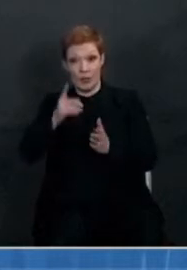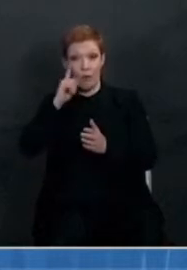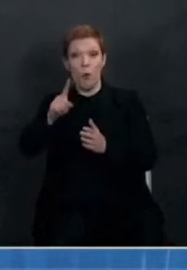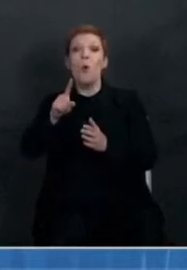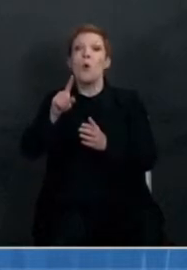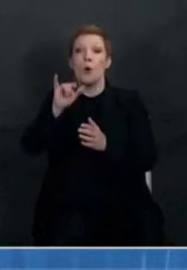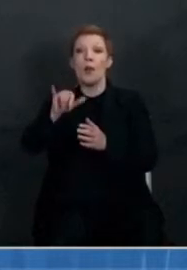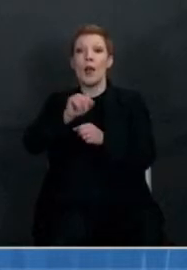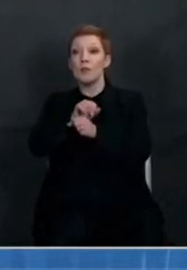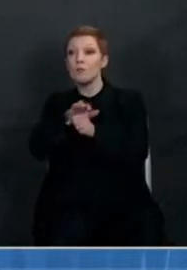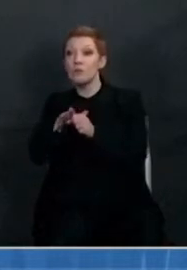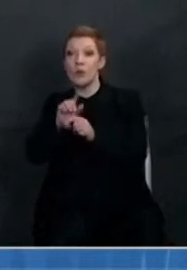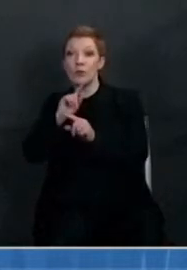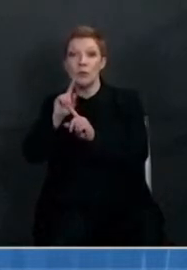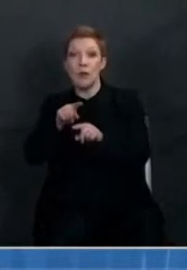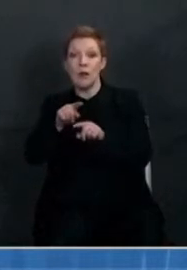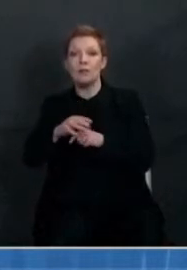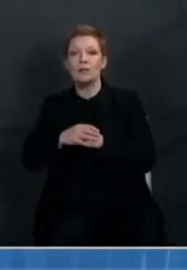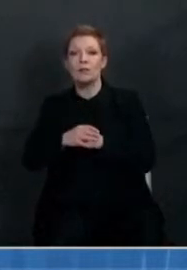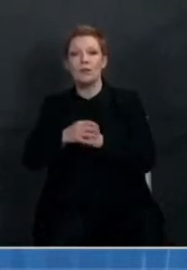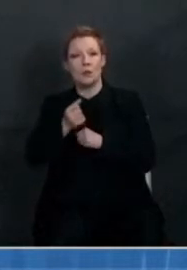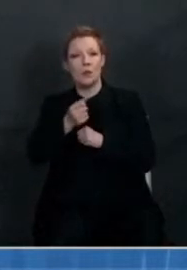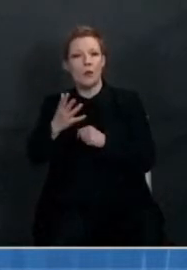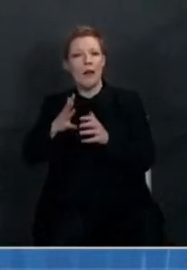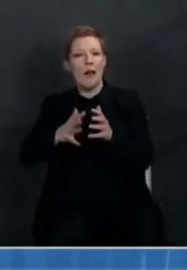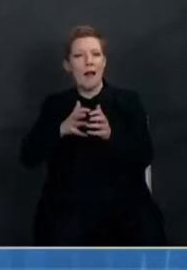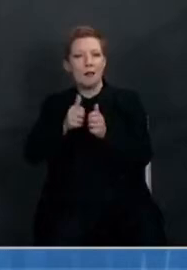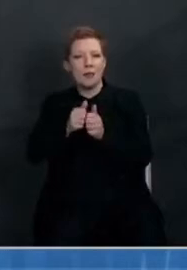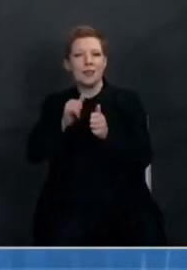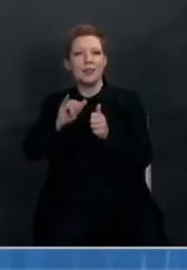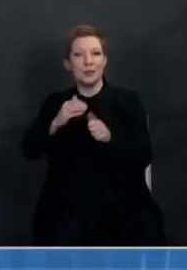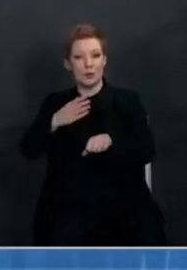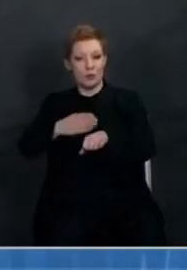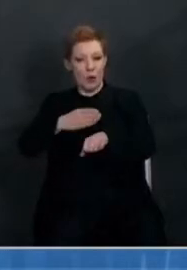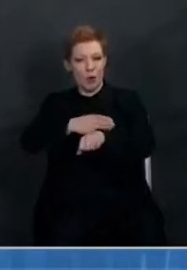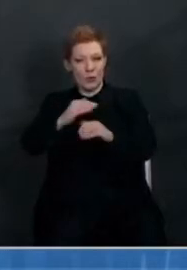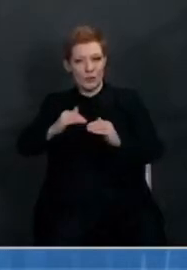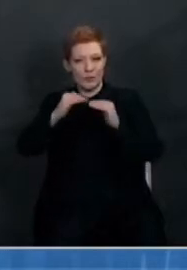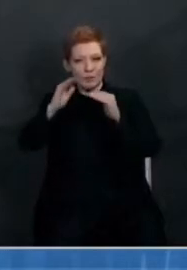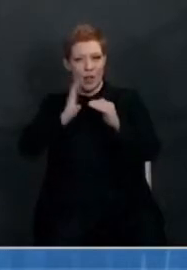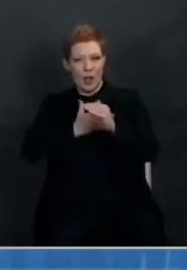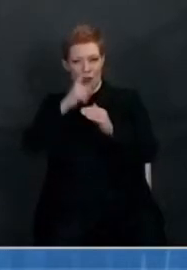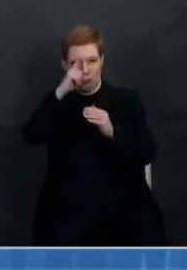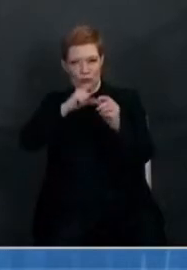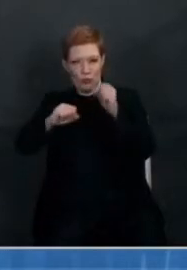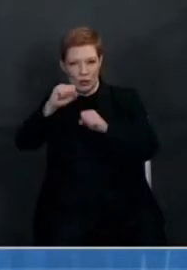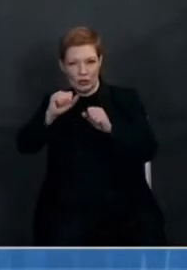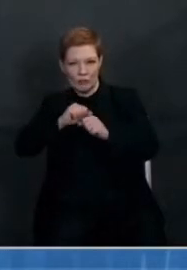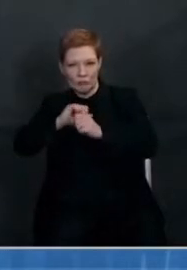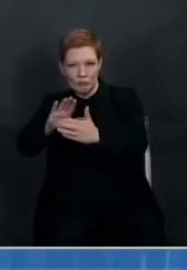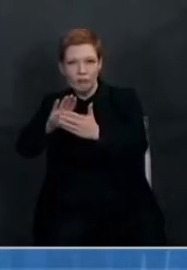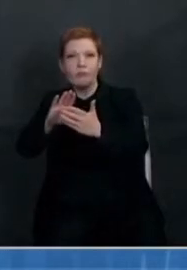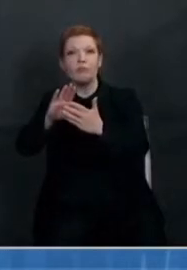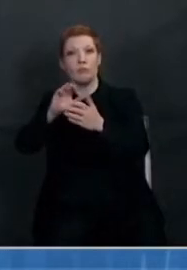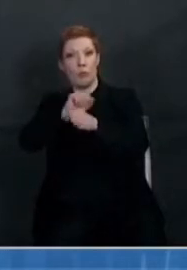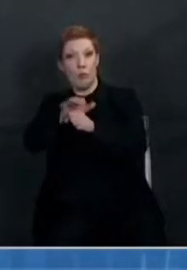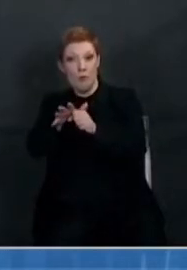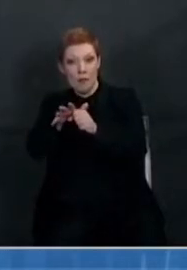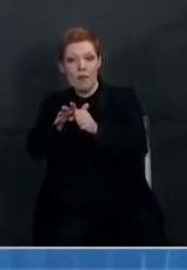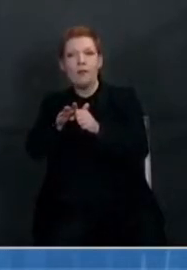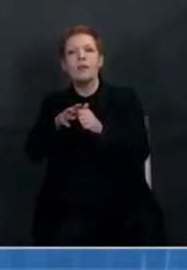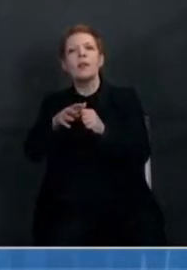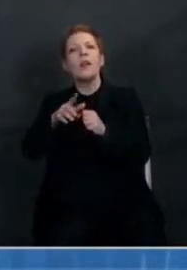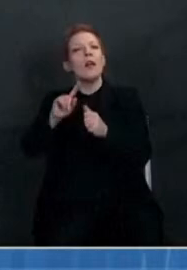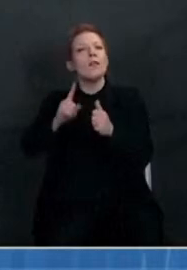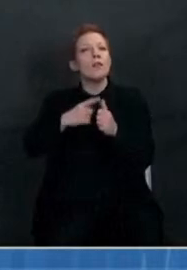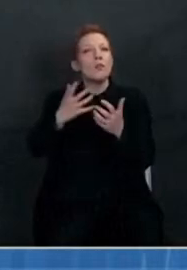I'll have a couple of updates on our progress on our national strategy to defeat COVID-19 at the end of the briefing. But first, let's get a